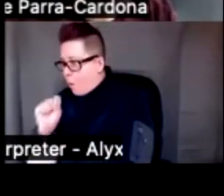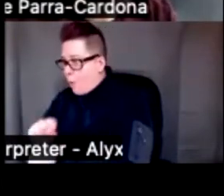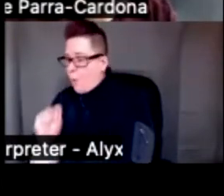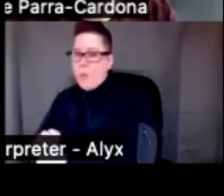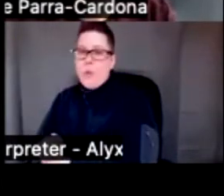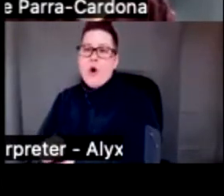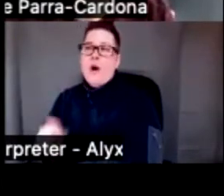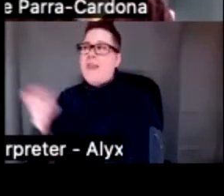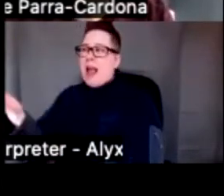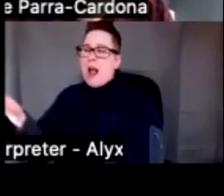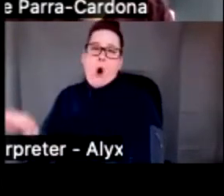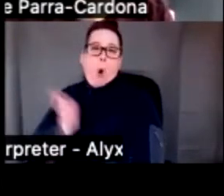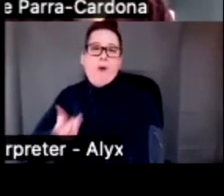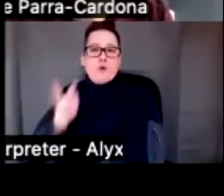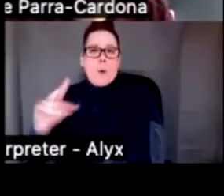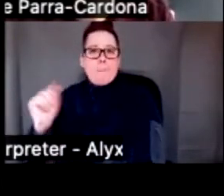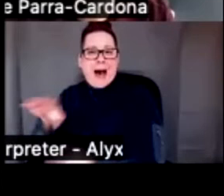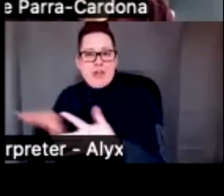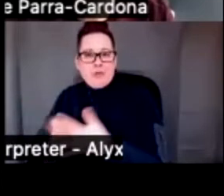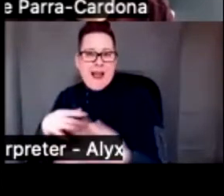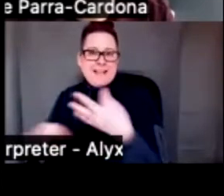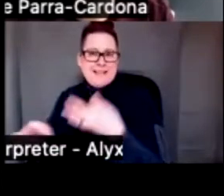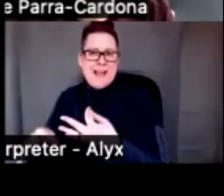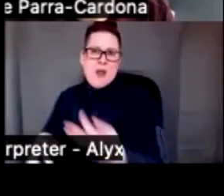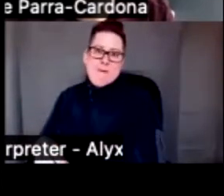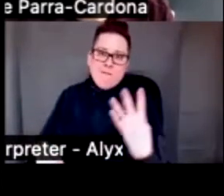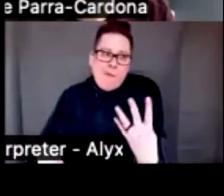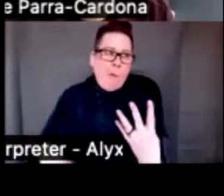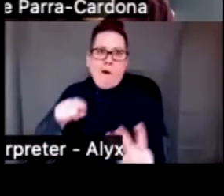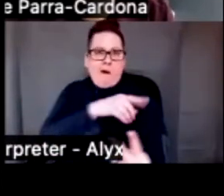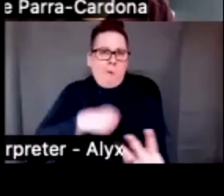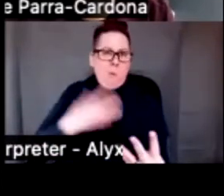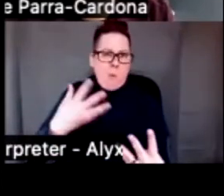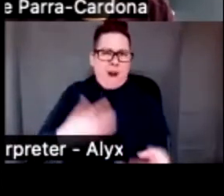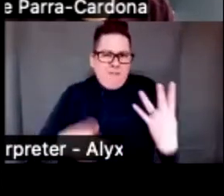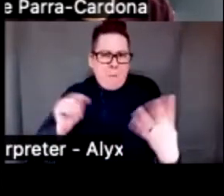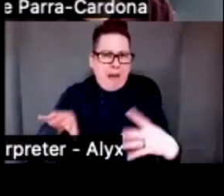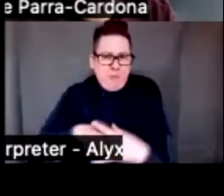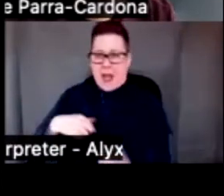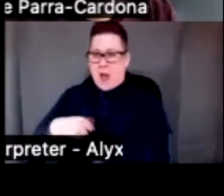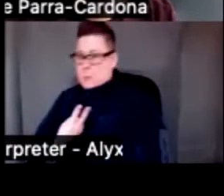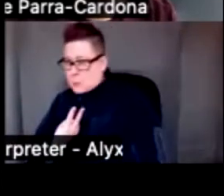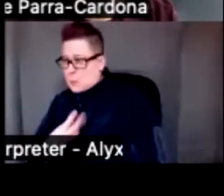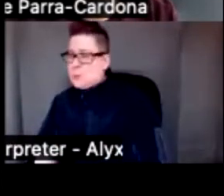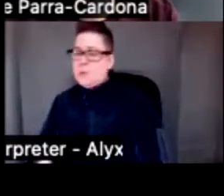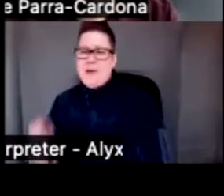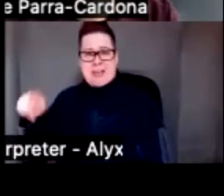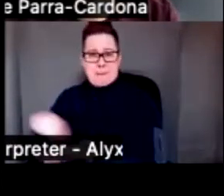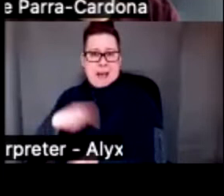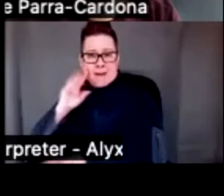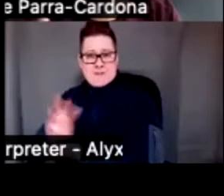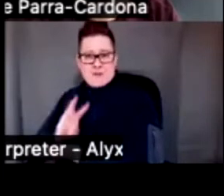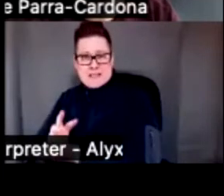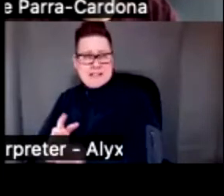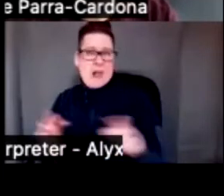bathroom breaks instead of four that my colleagues are offered. However, I get paid six hours instead